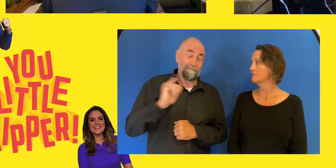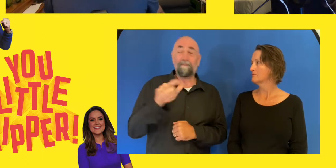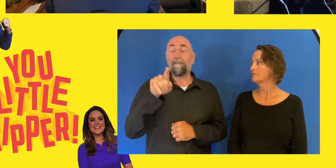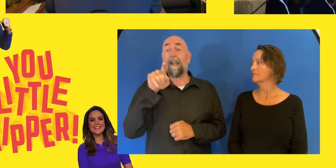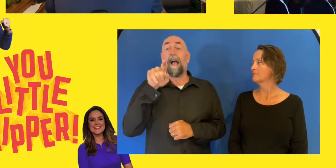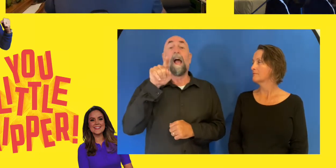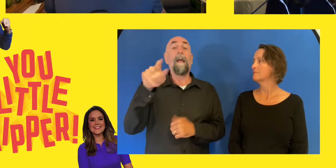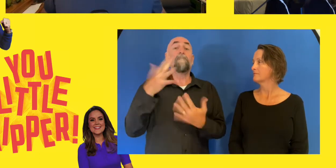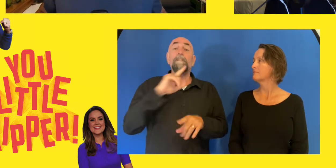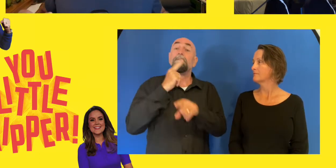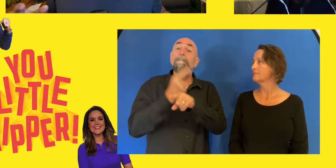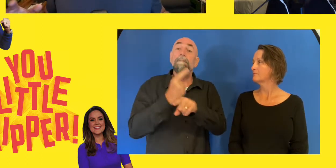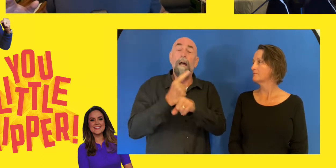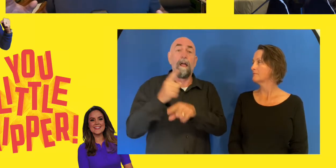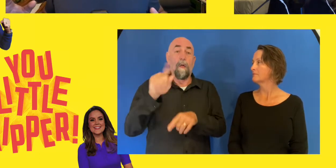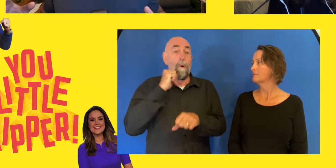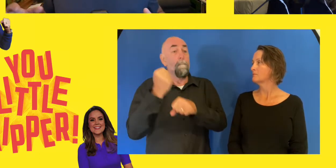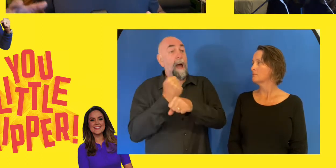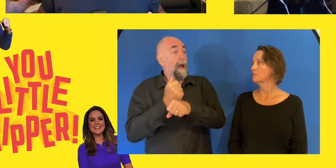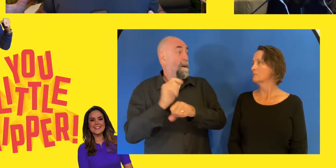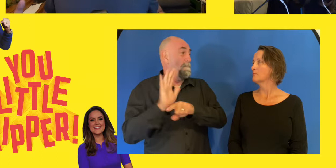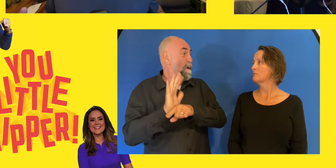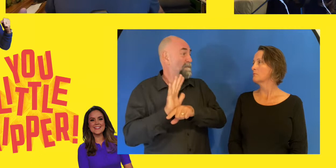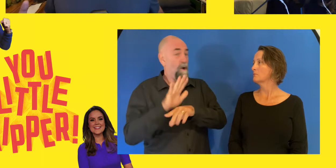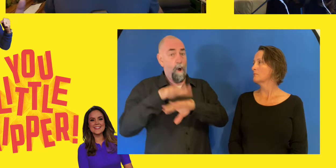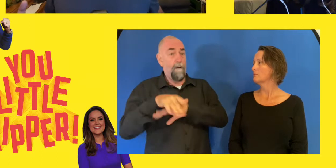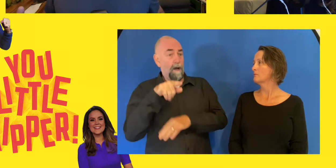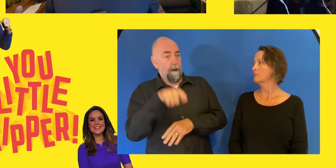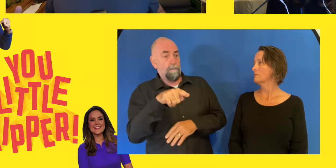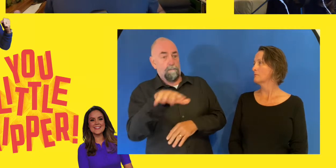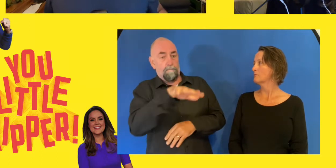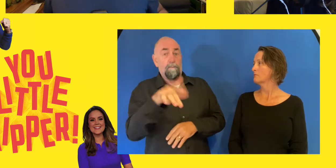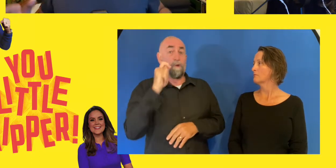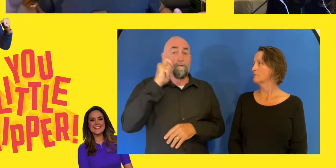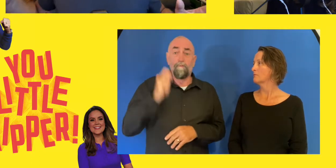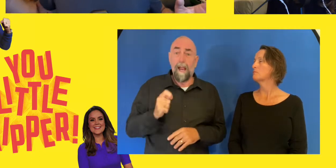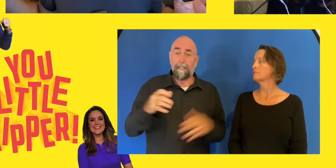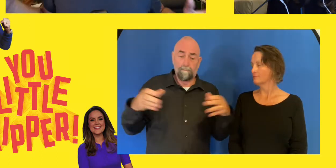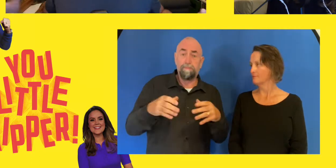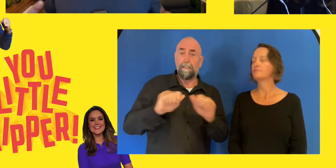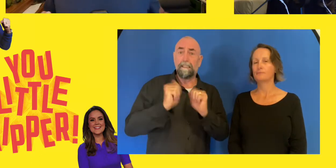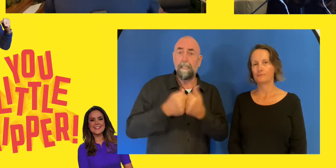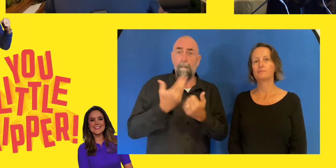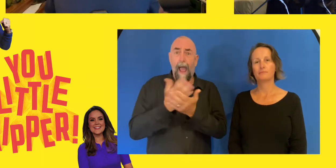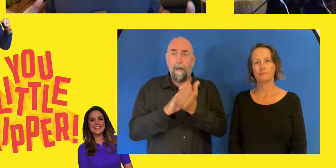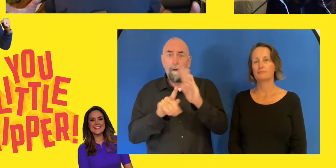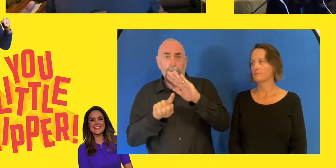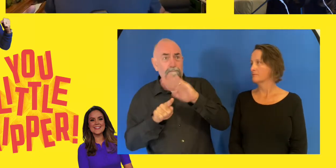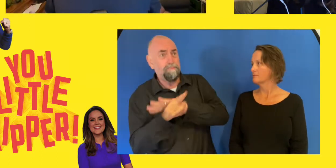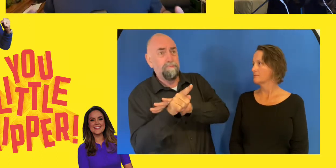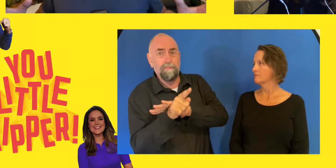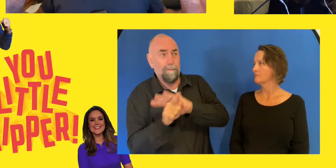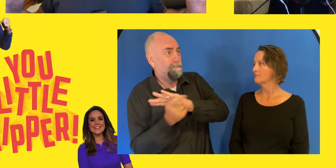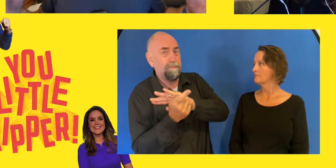the Ukrainians got out of their country while it was a war zone, and got to the Paralympics to